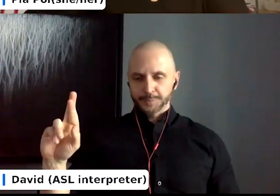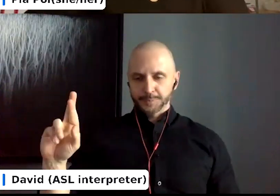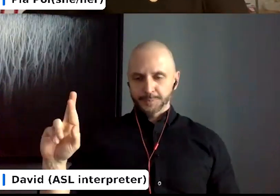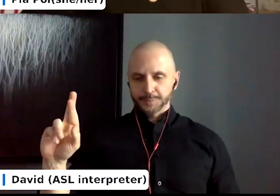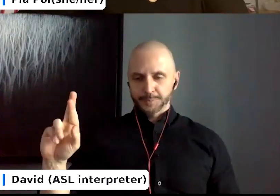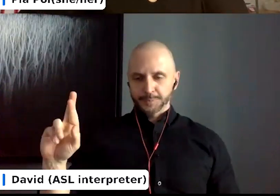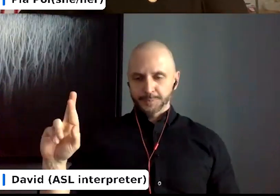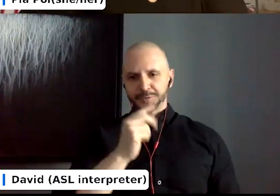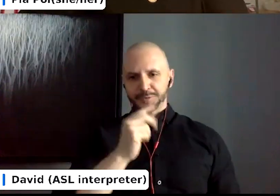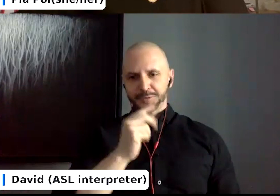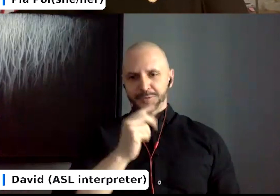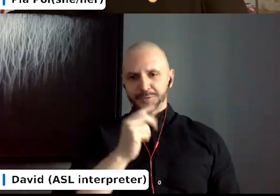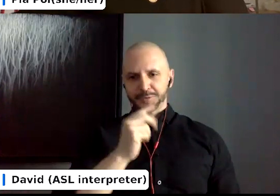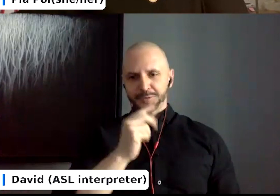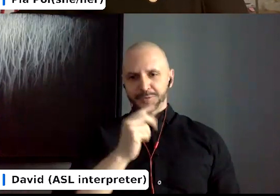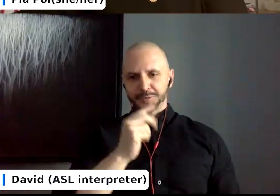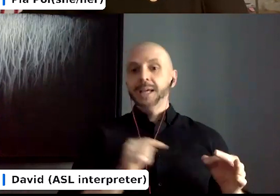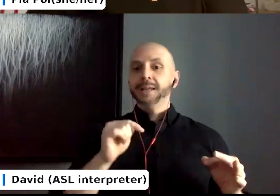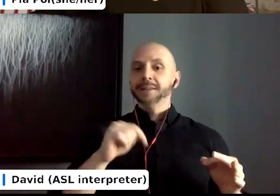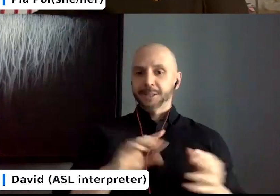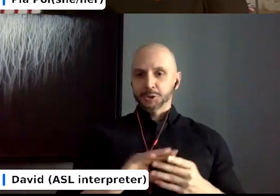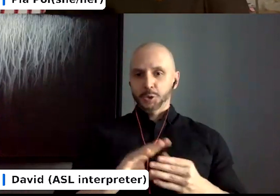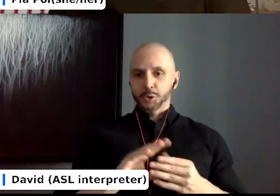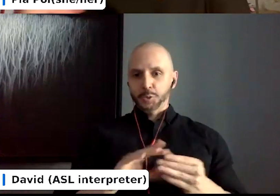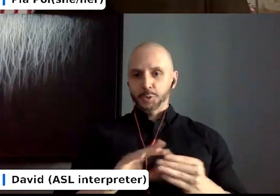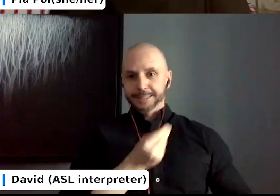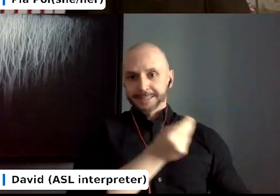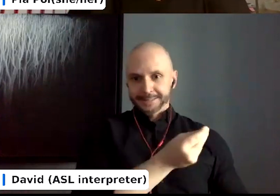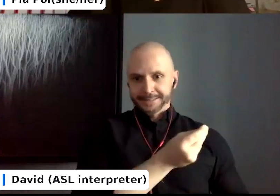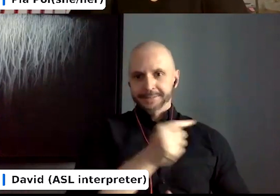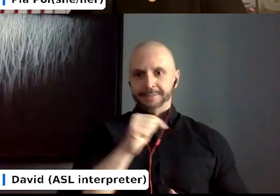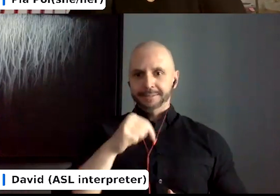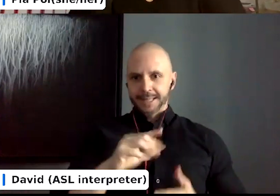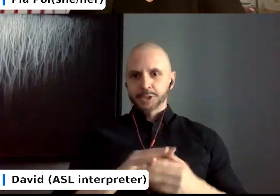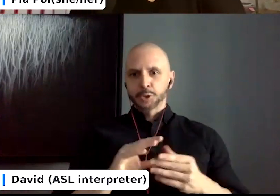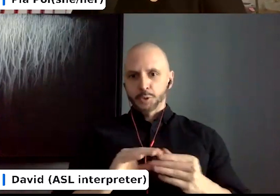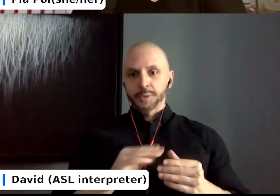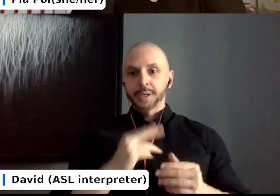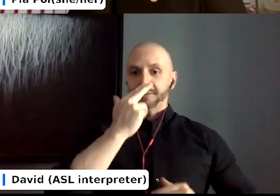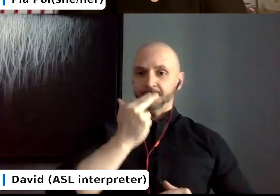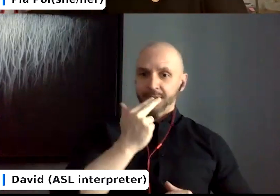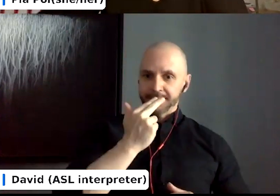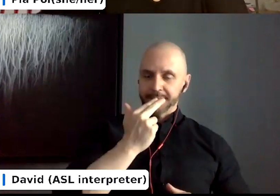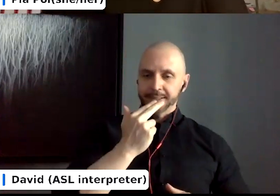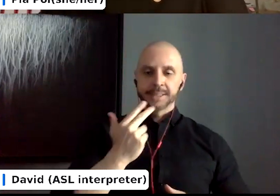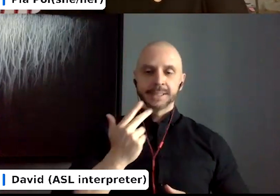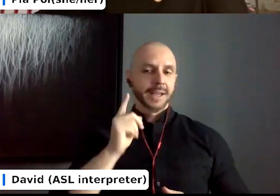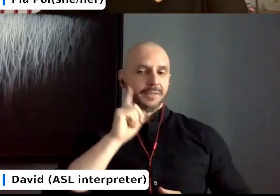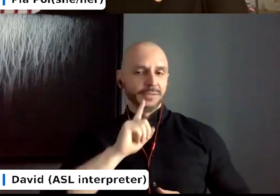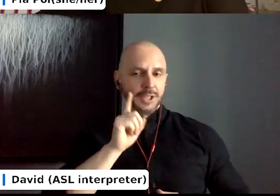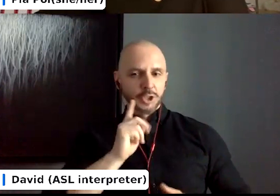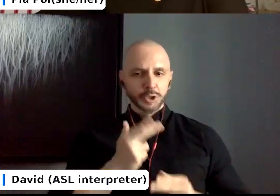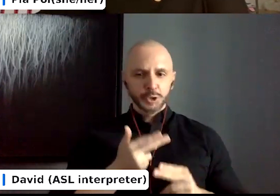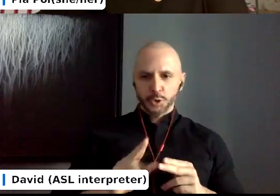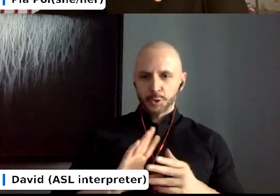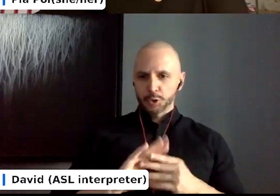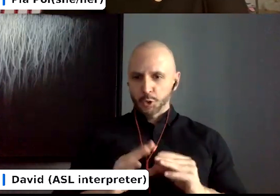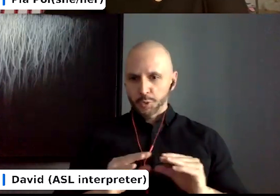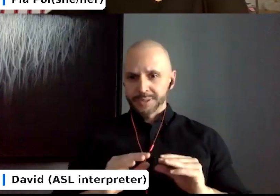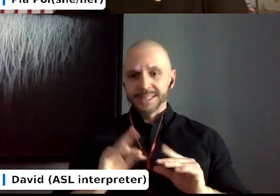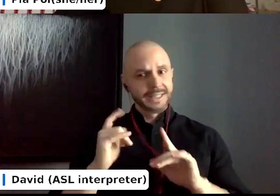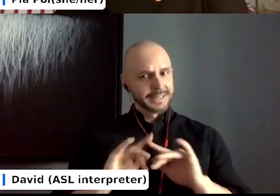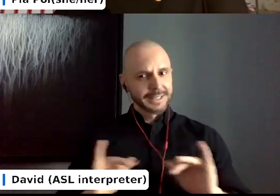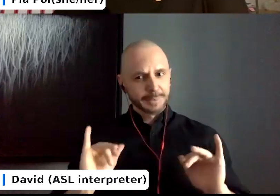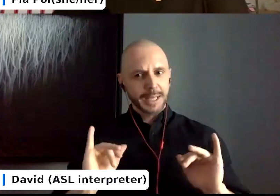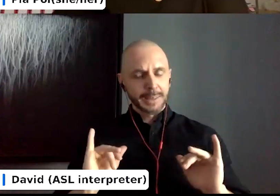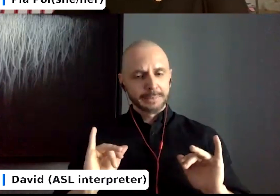of a funny story, but also dystopian and it, it definitely is like a fictional short story. Um, and I was also